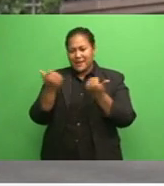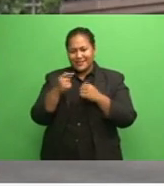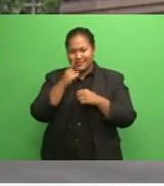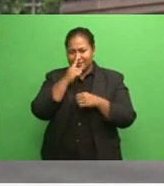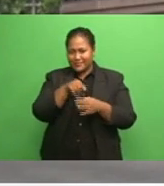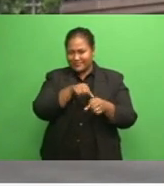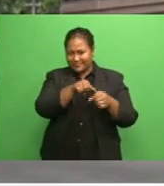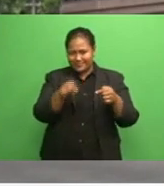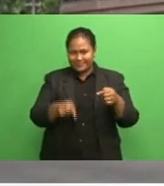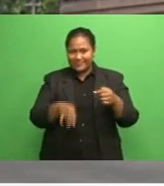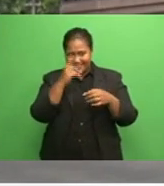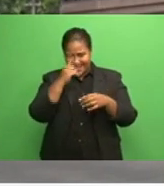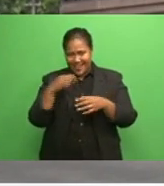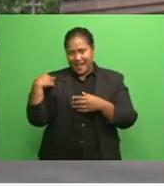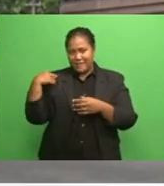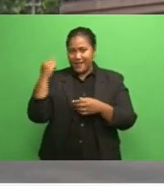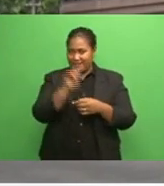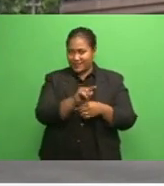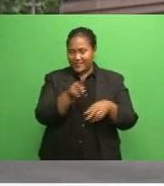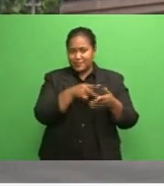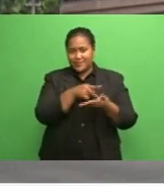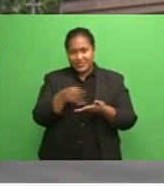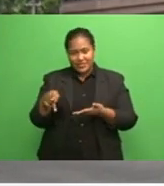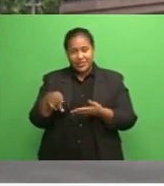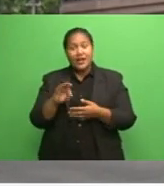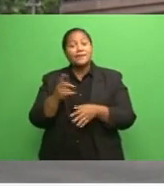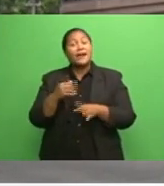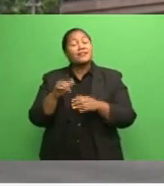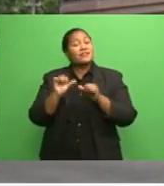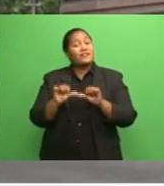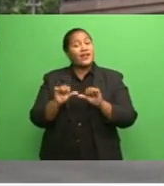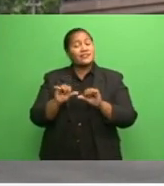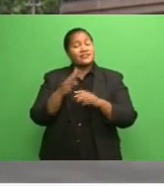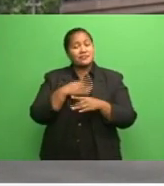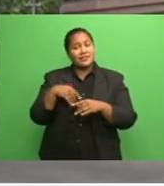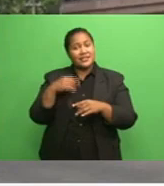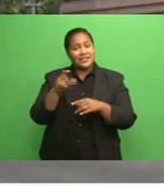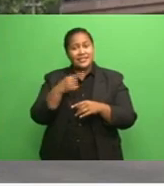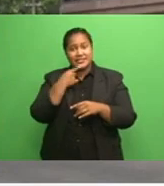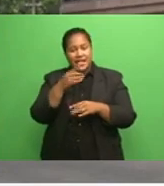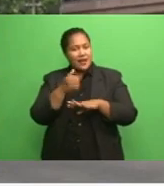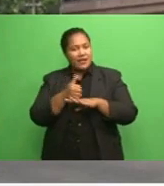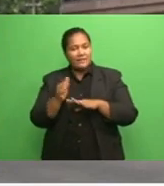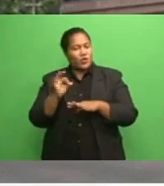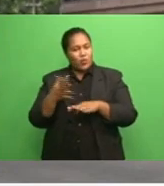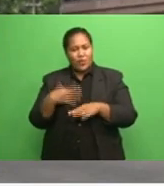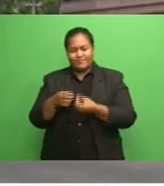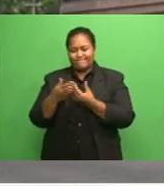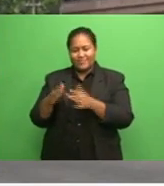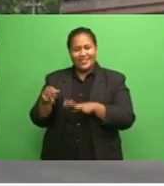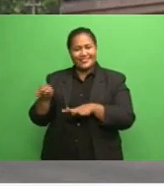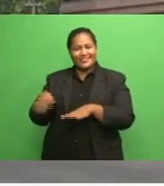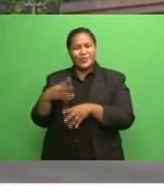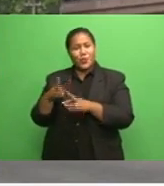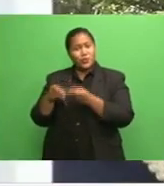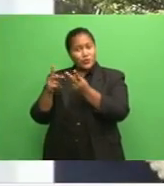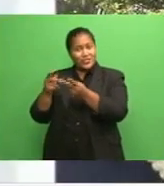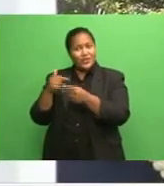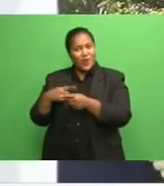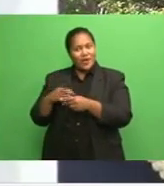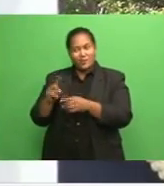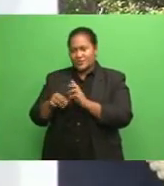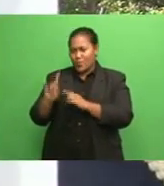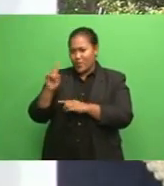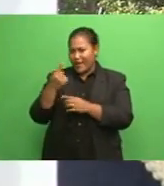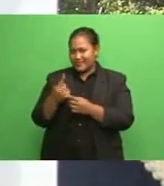the force that can take up the position. The defense minister says government will not want to waste this opportunity, as this is one of the